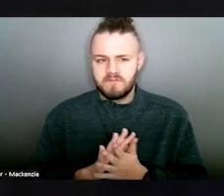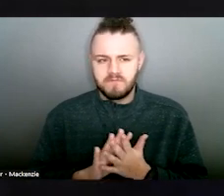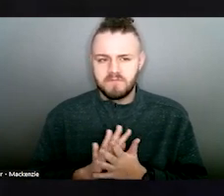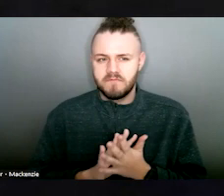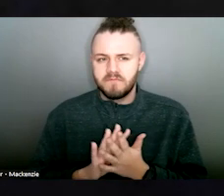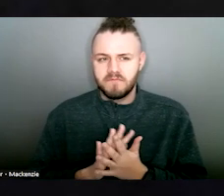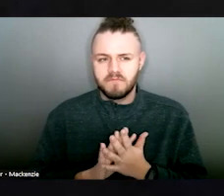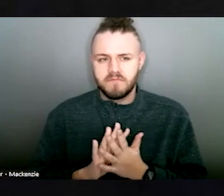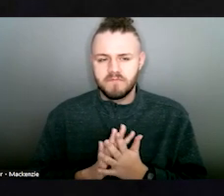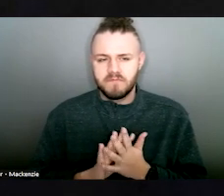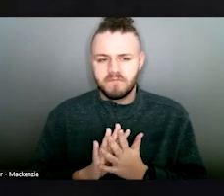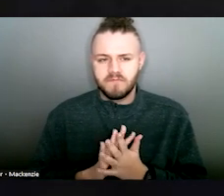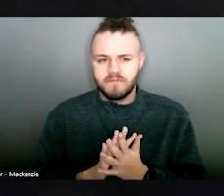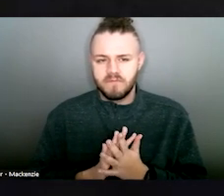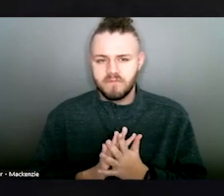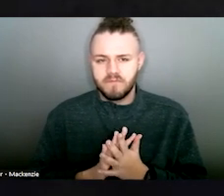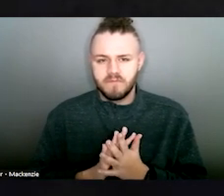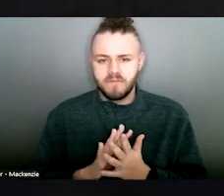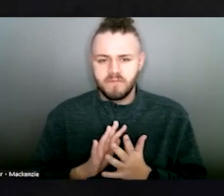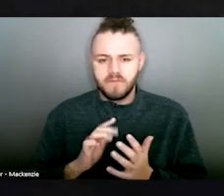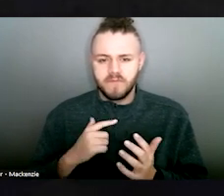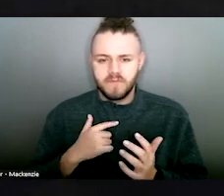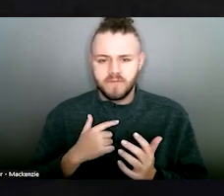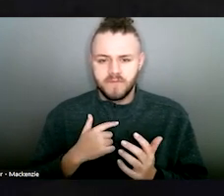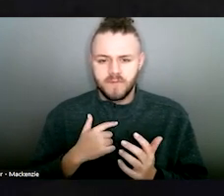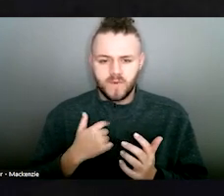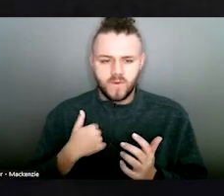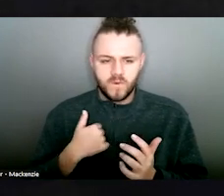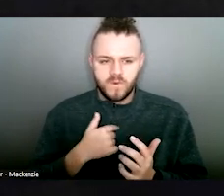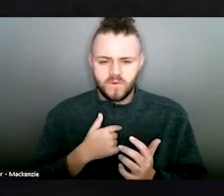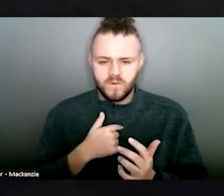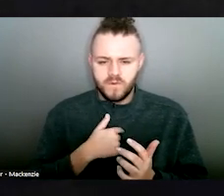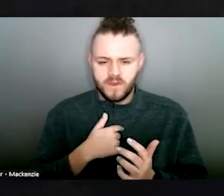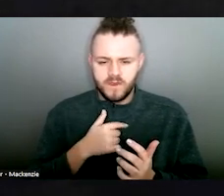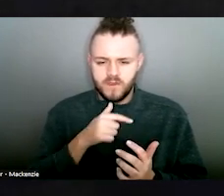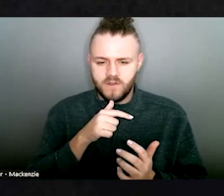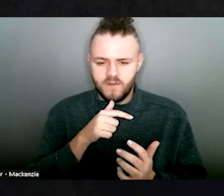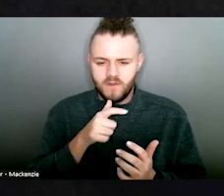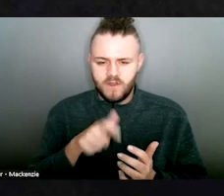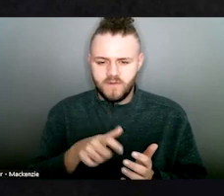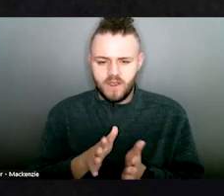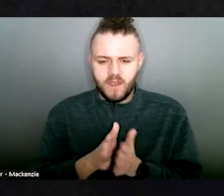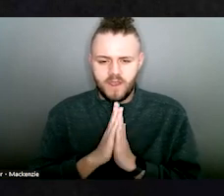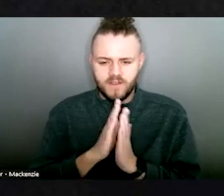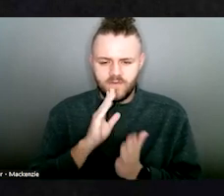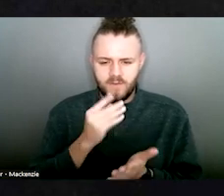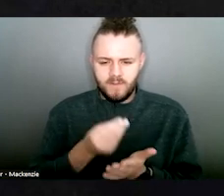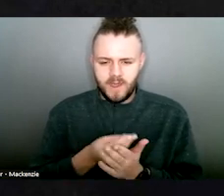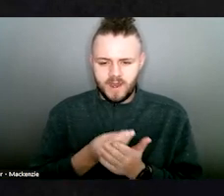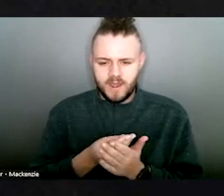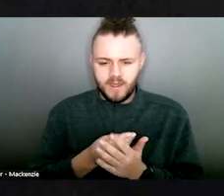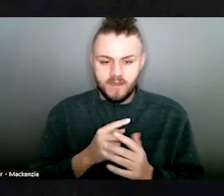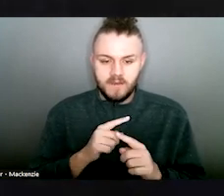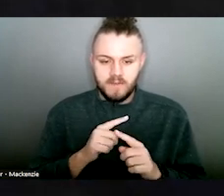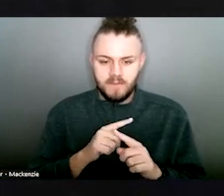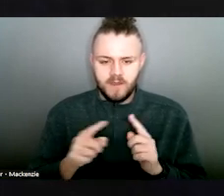So let's be nice if someday we don't have to ask for money, but we're headed in that right direction. don't remember just a few years ago, we